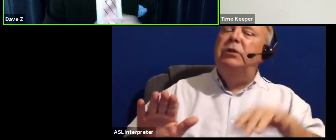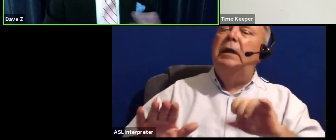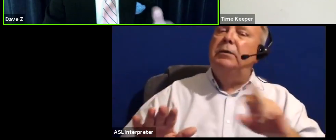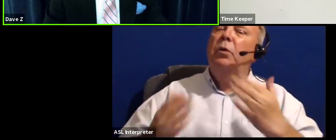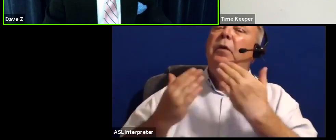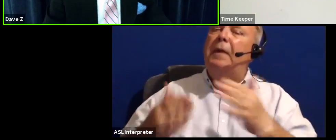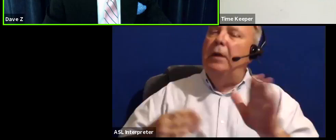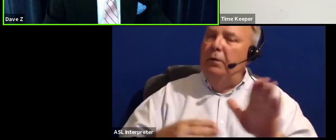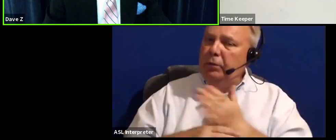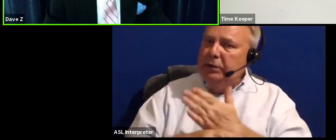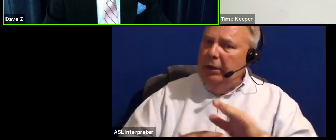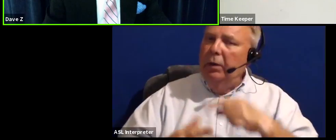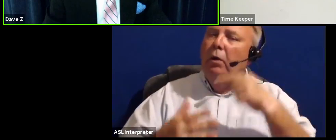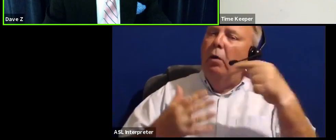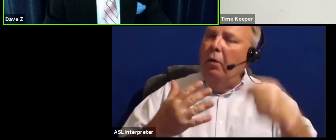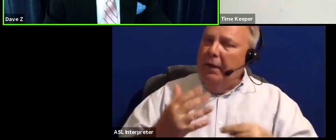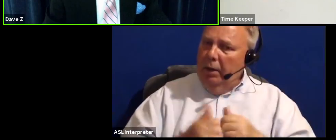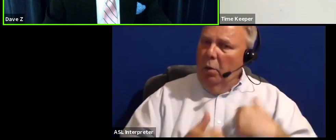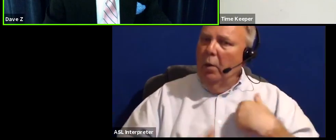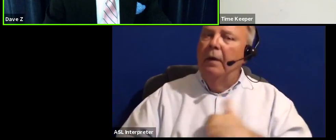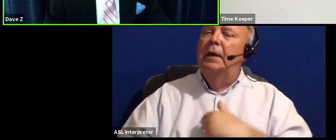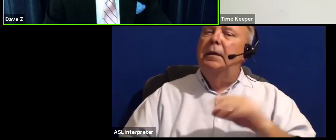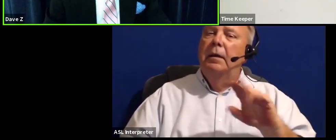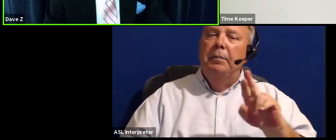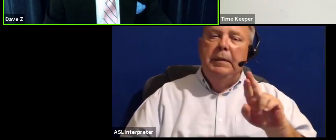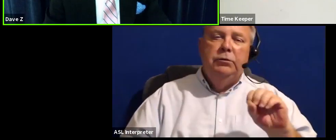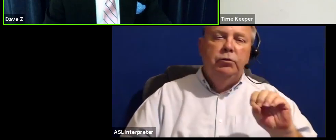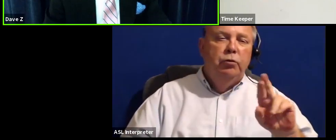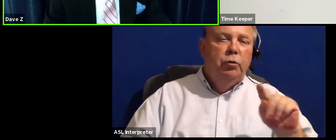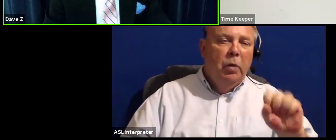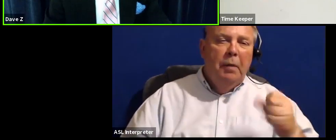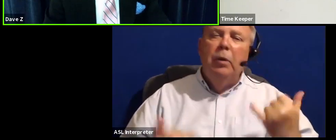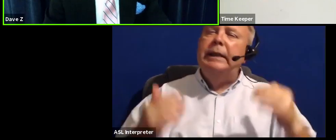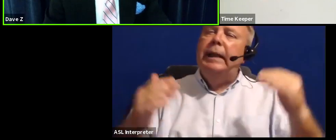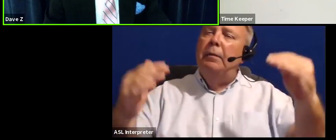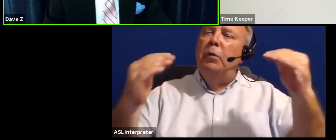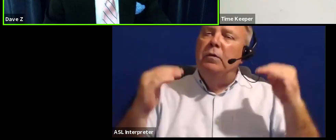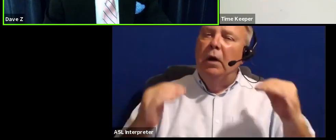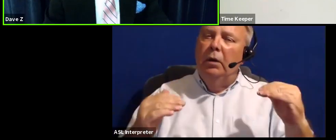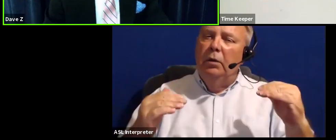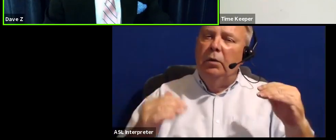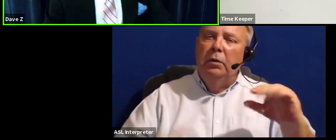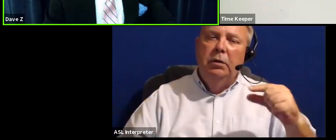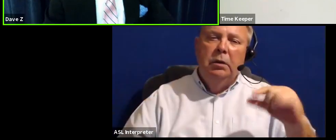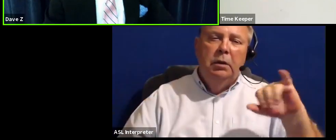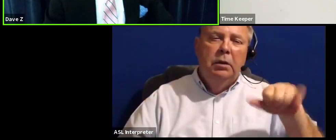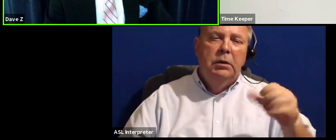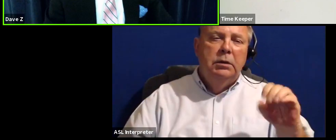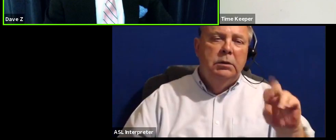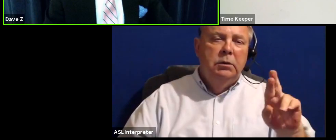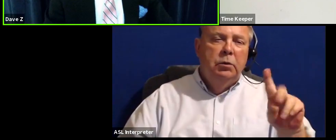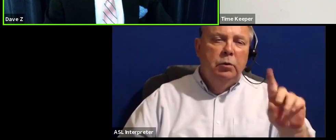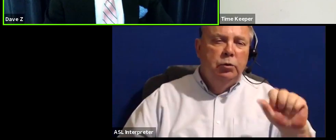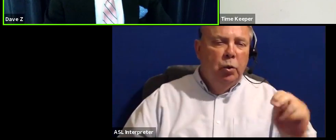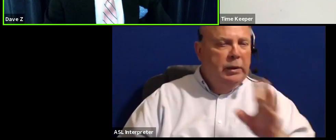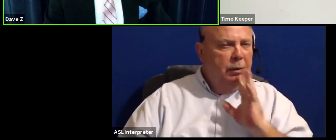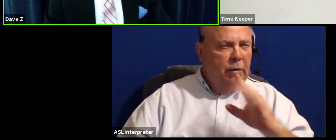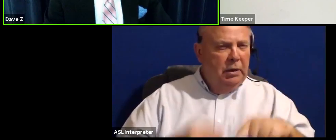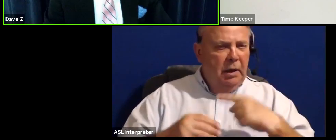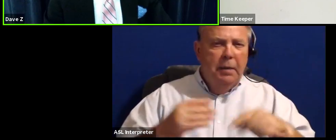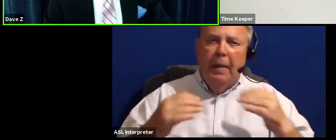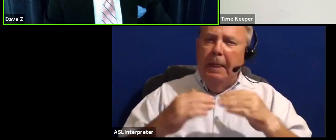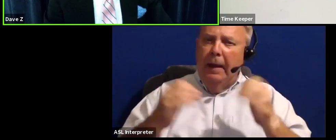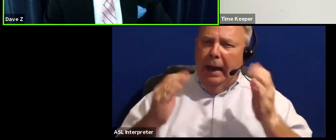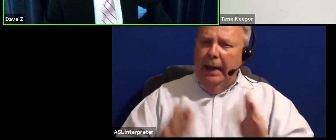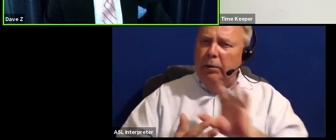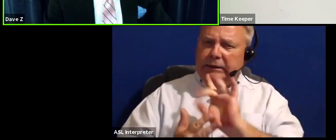Thank you for sharing all that with us, Mr. Roberts. Let's move on to Mr. Jordan. And we're talking about housing